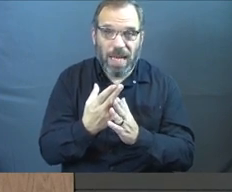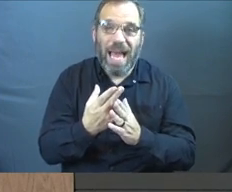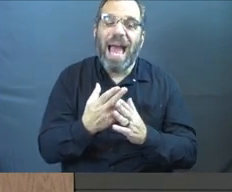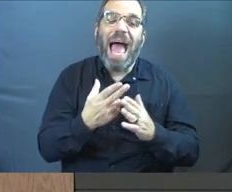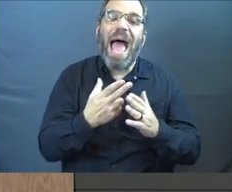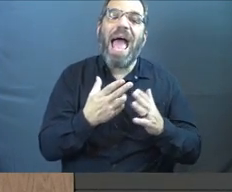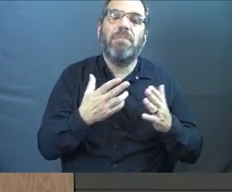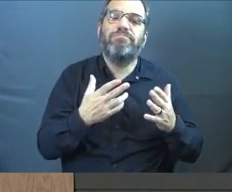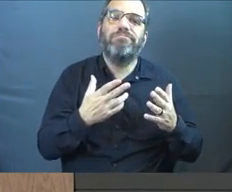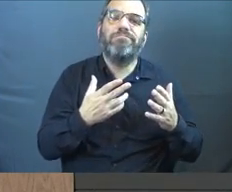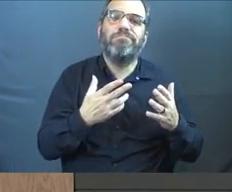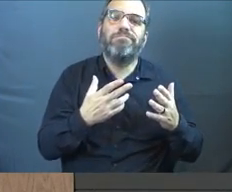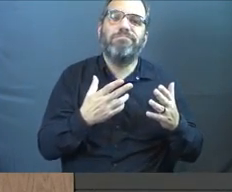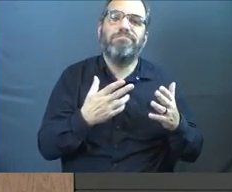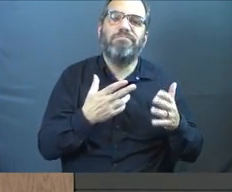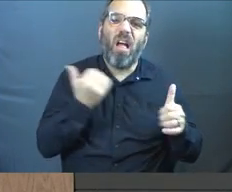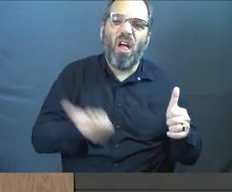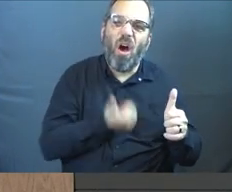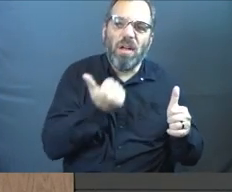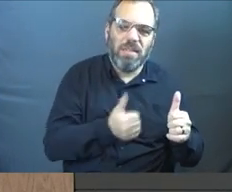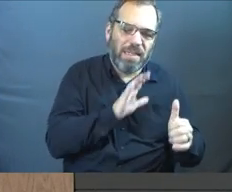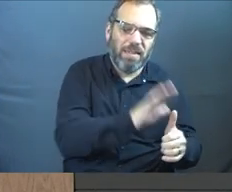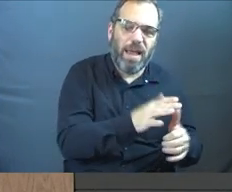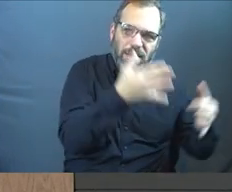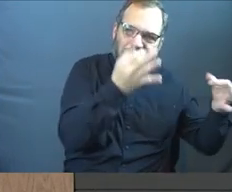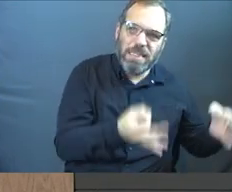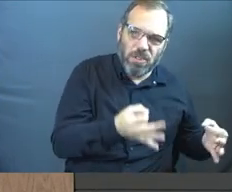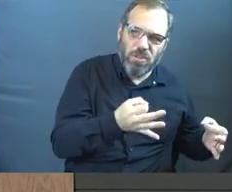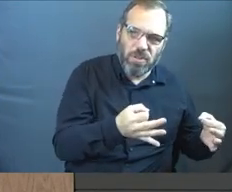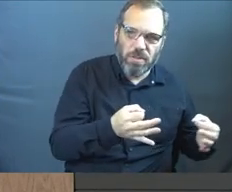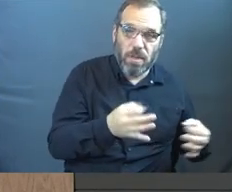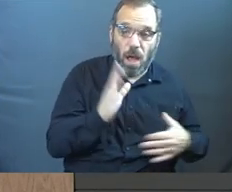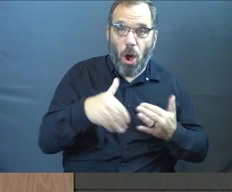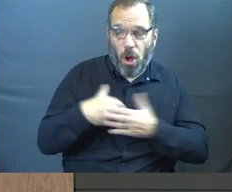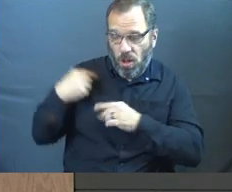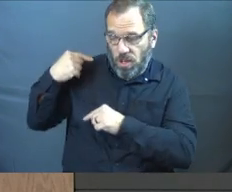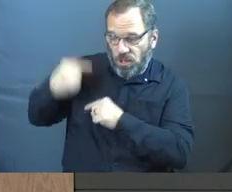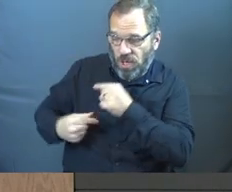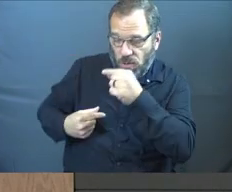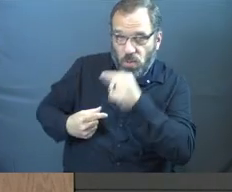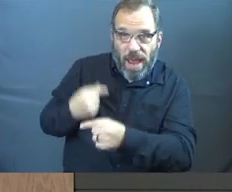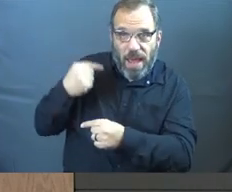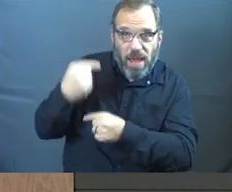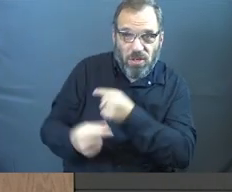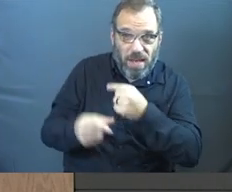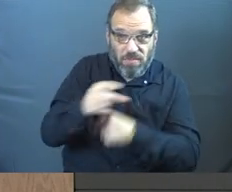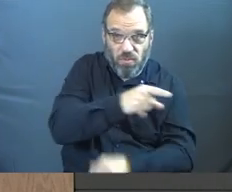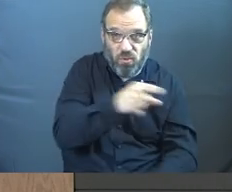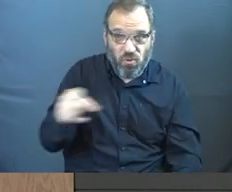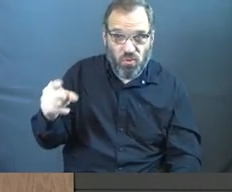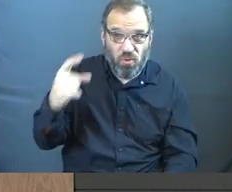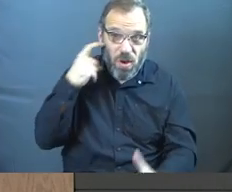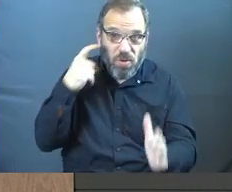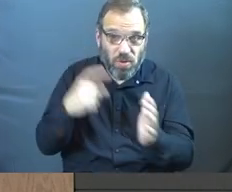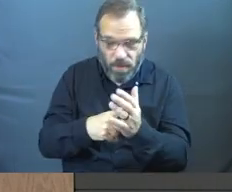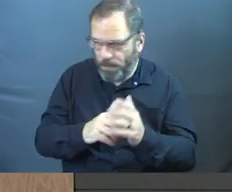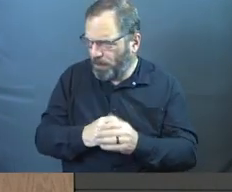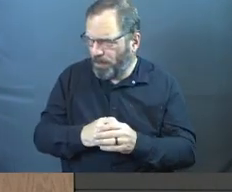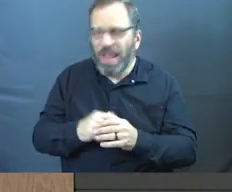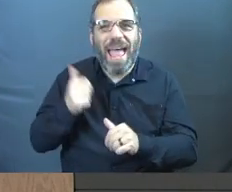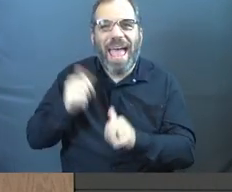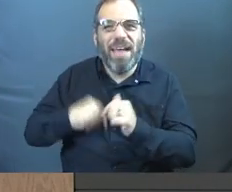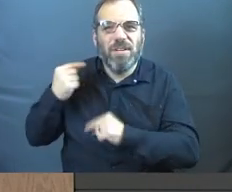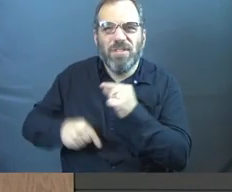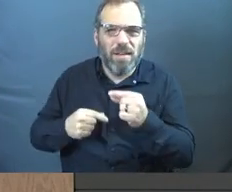steps and decisions. Yes. Every generation, I think many of you have noticed this, every